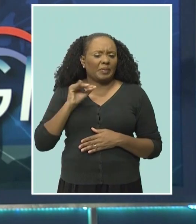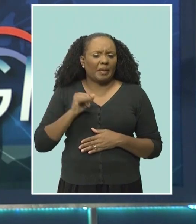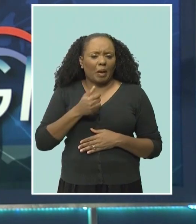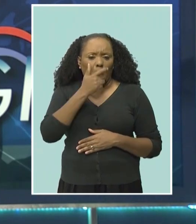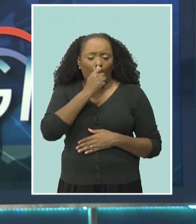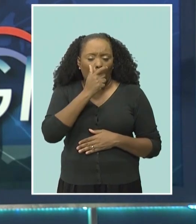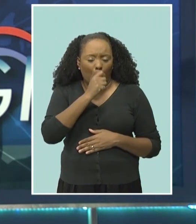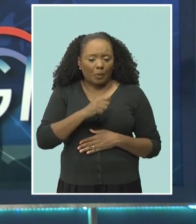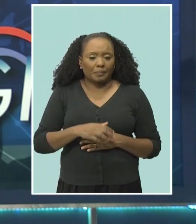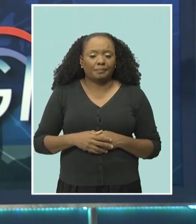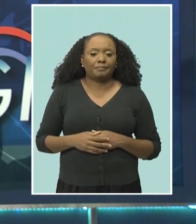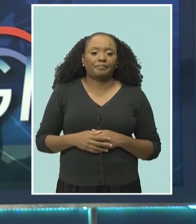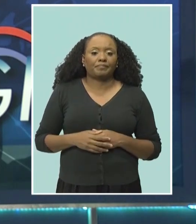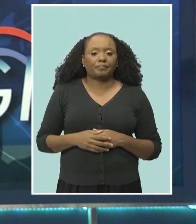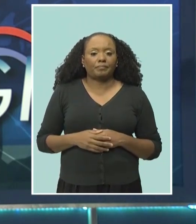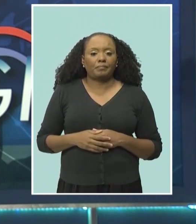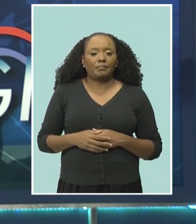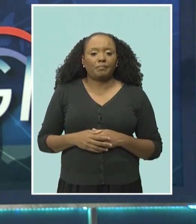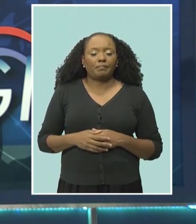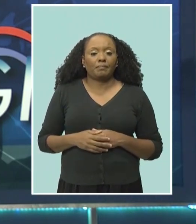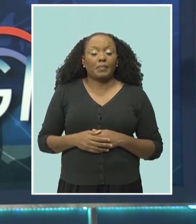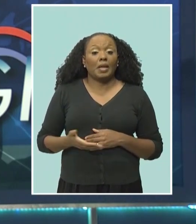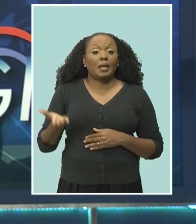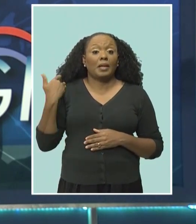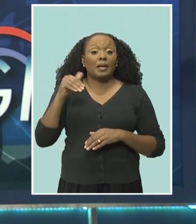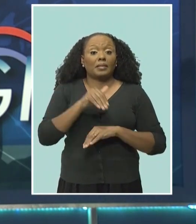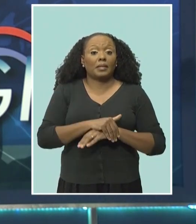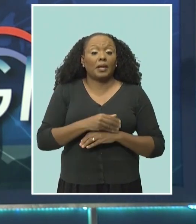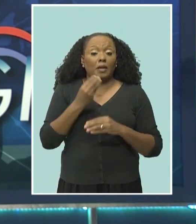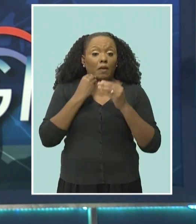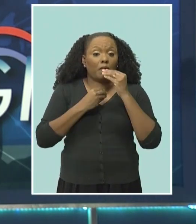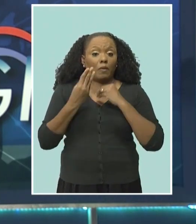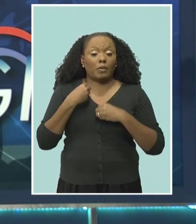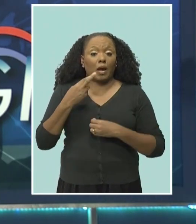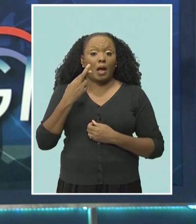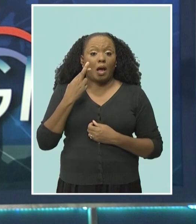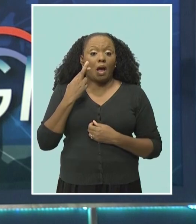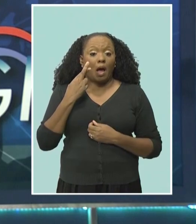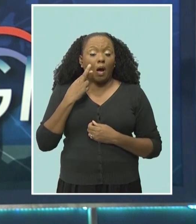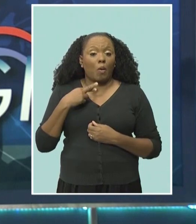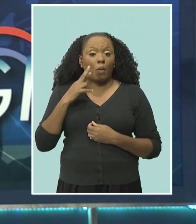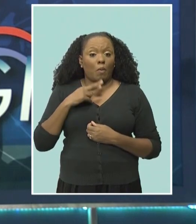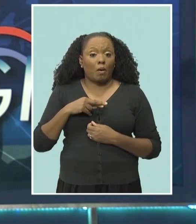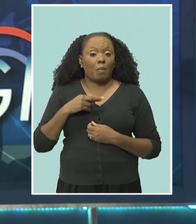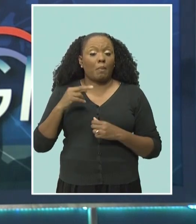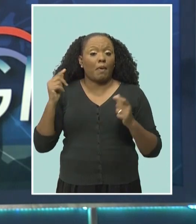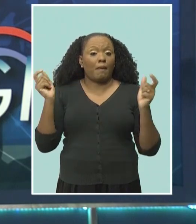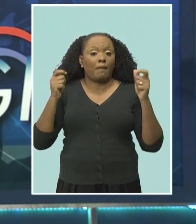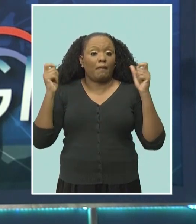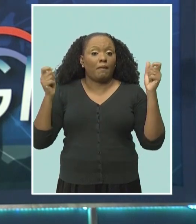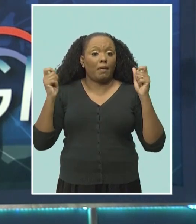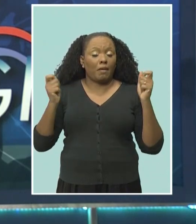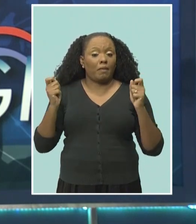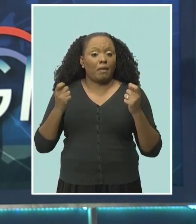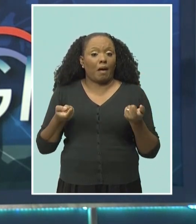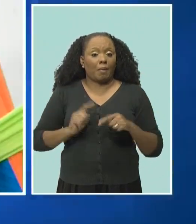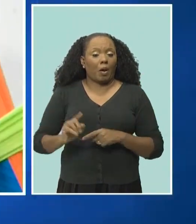The Food and Rum Festival went into high gear last night with oysters under the stars. Our Crystal Hoyt was there and filed this report.